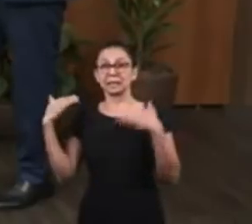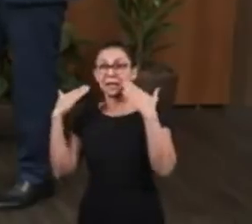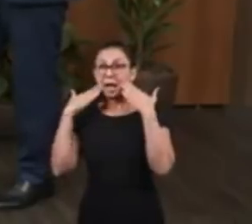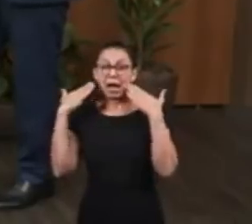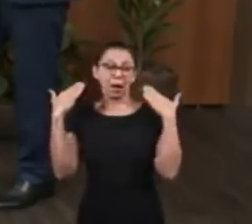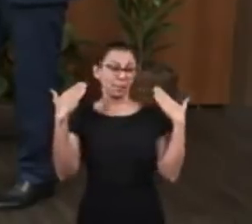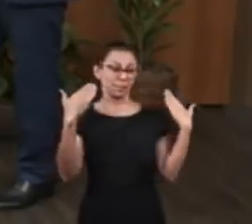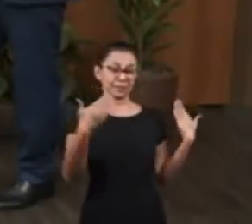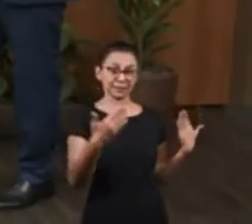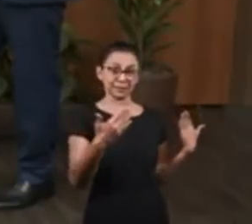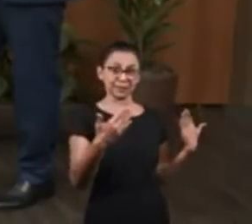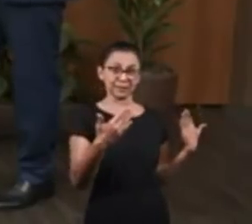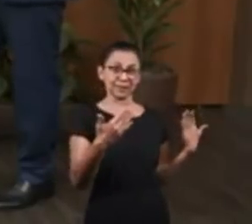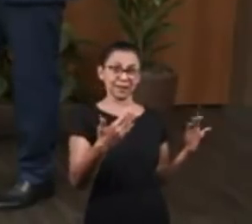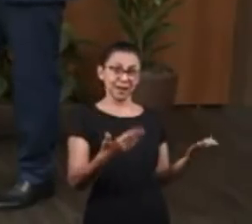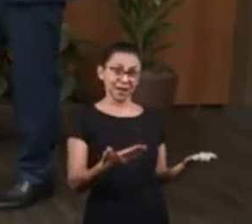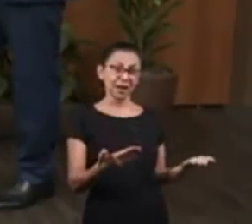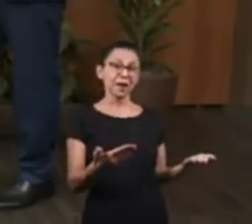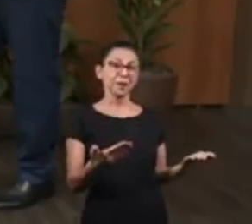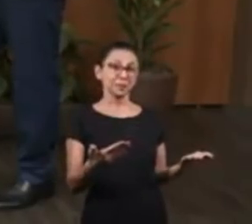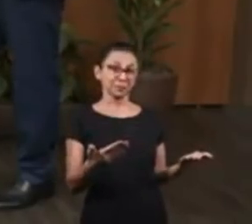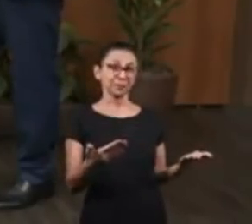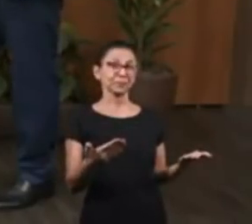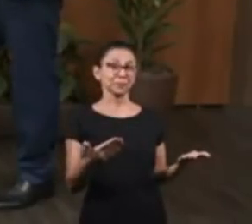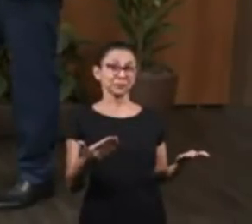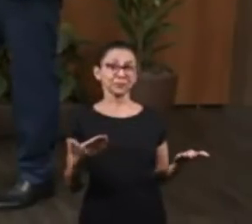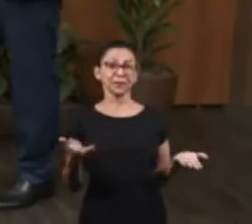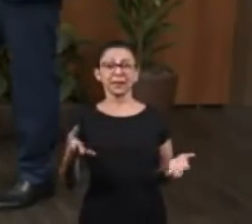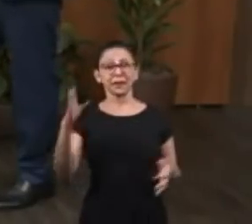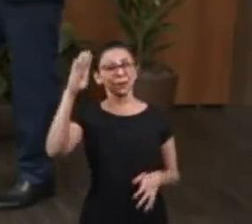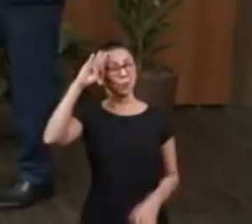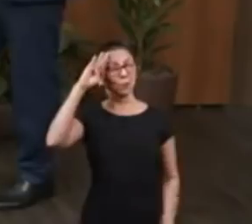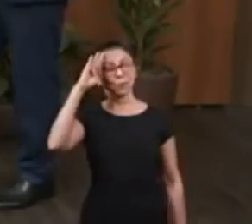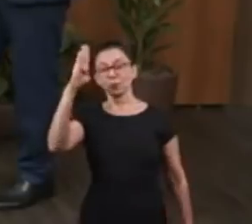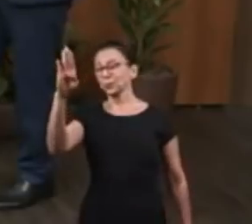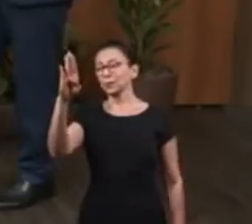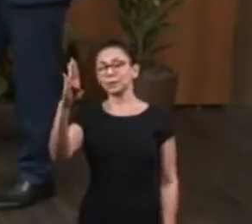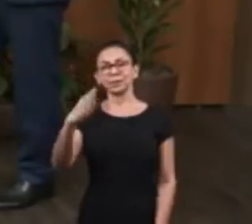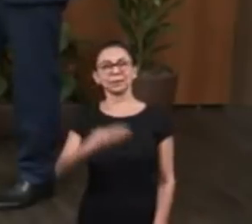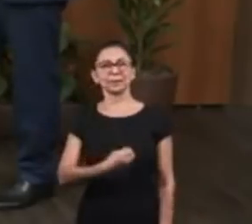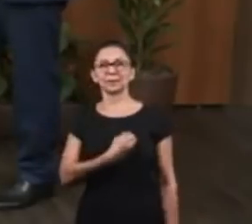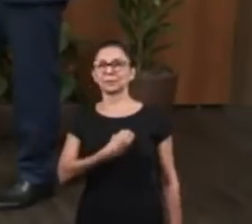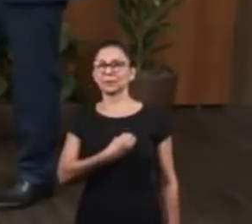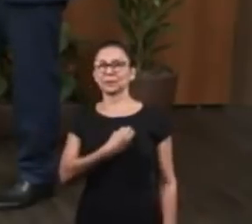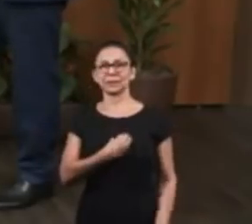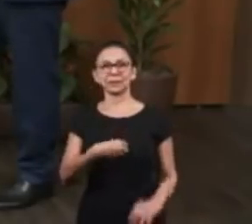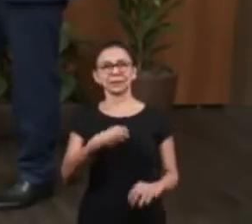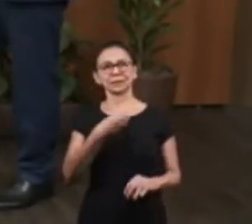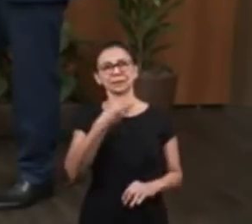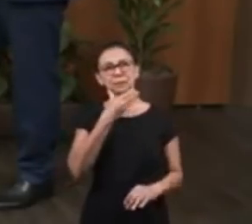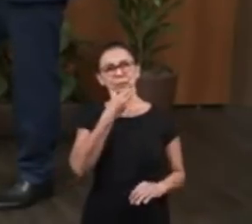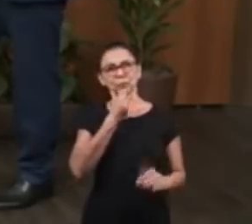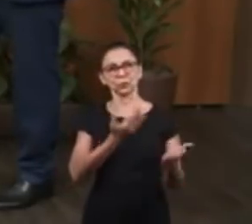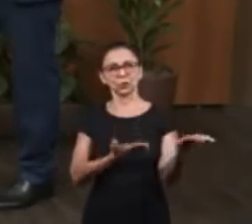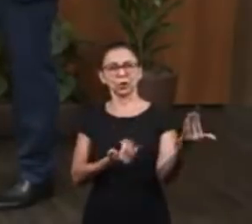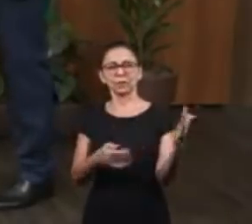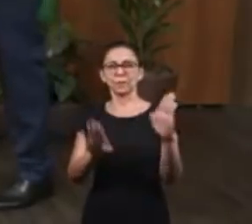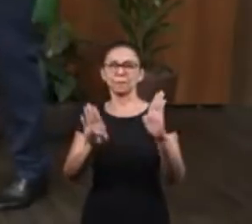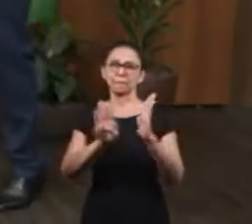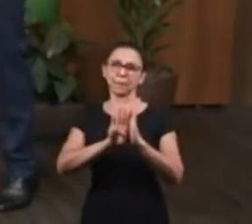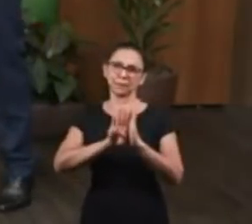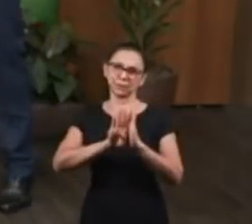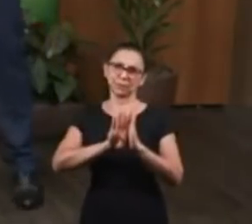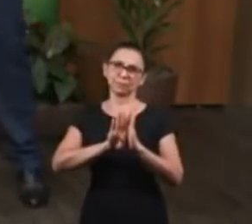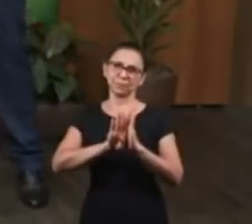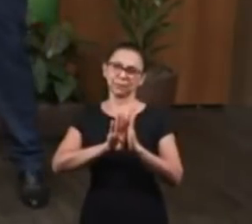it was essential, it was fundamental for Benjamin to be present. In the same way